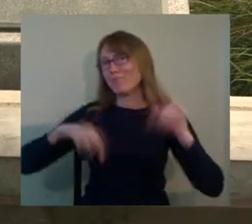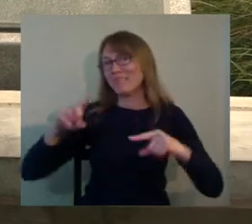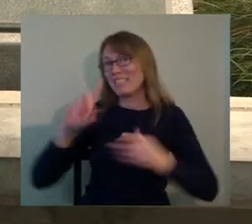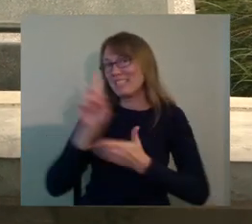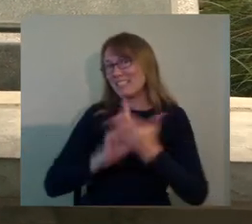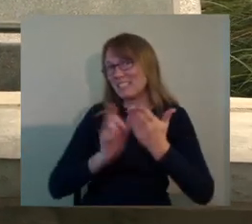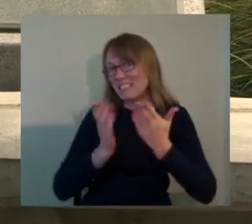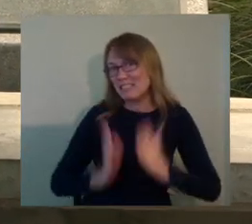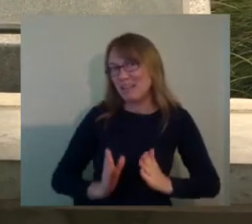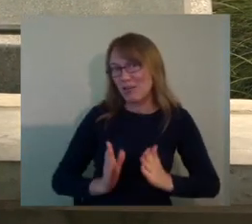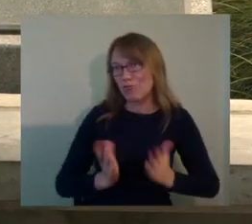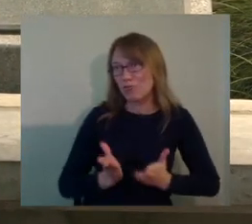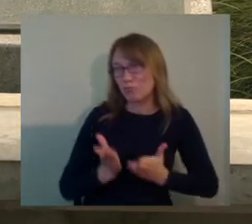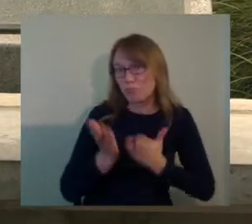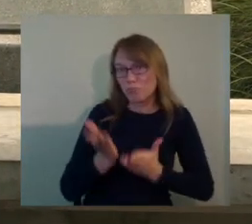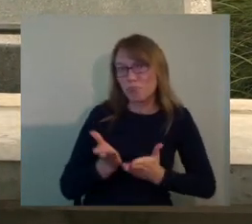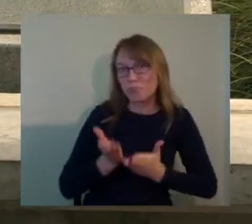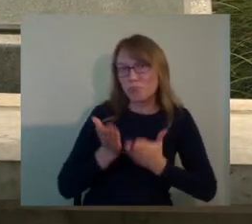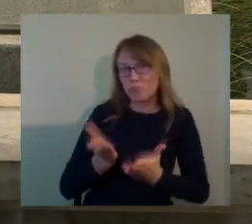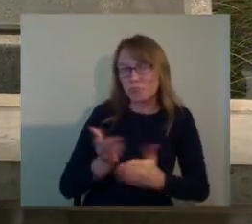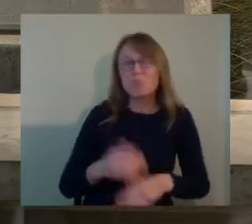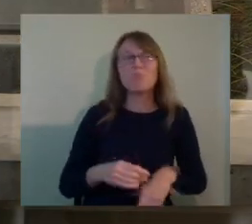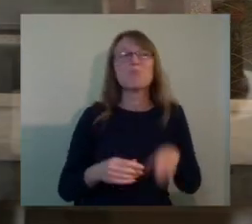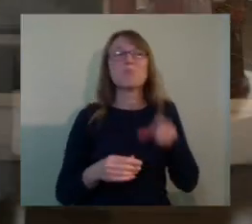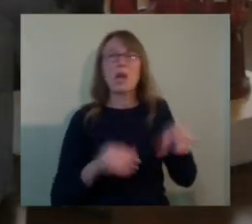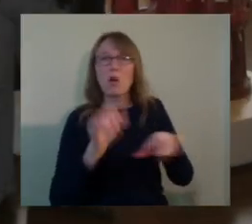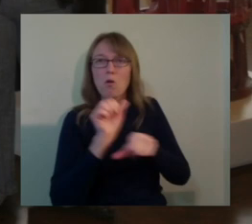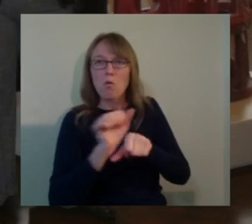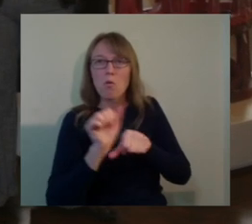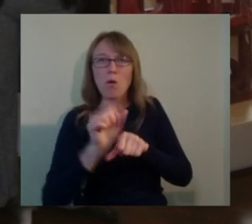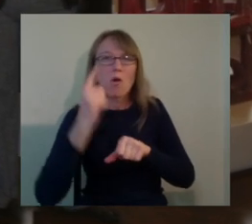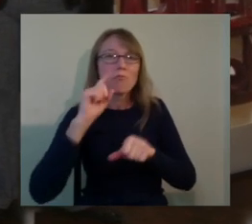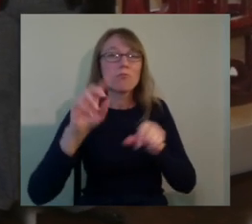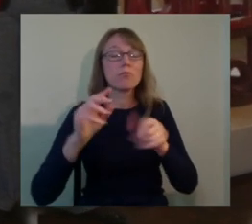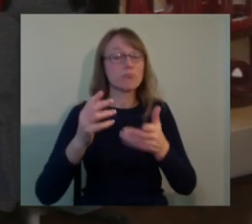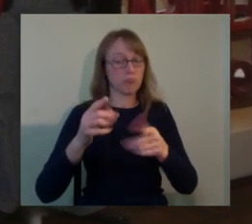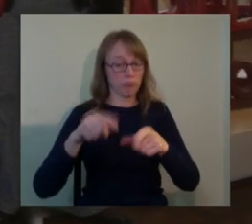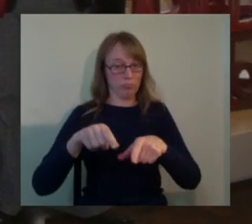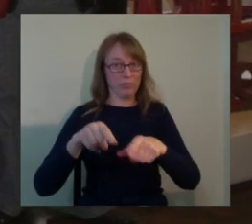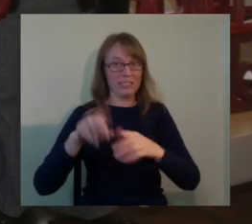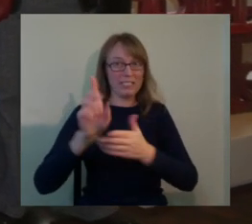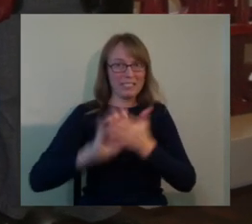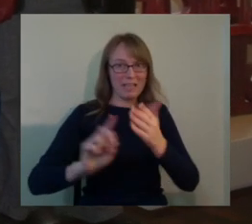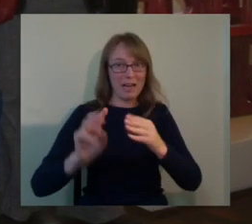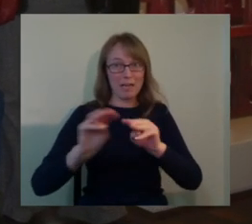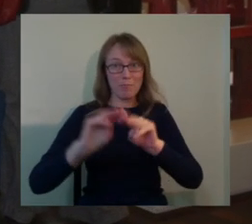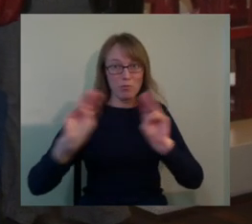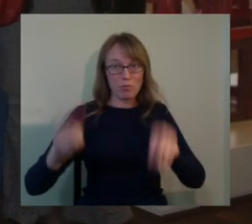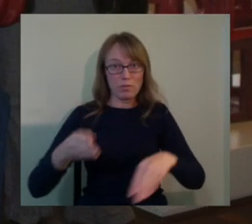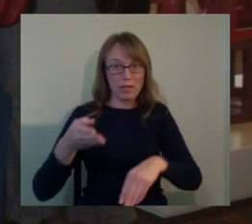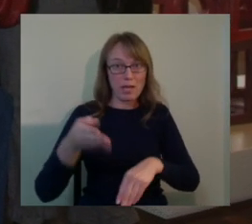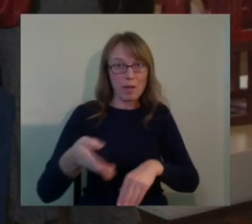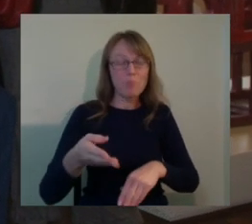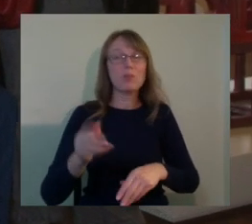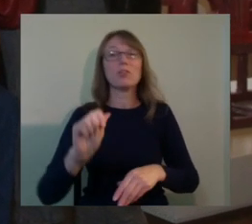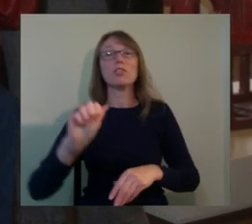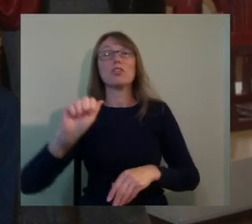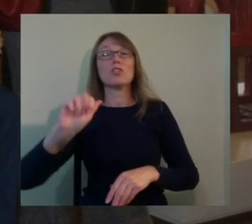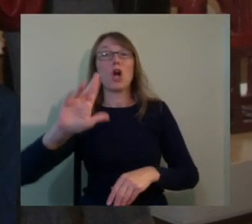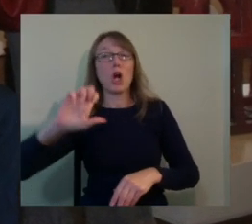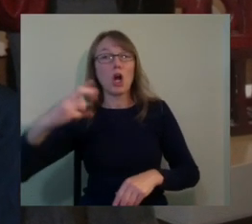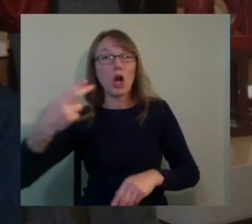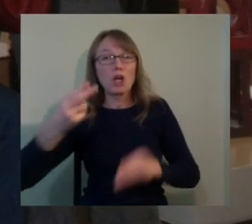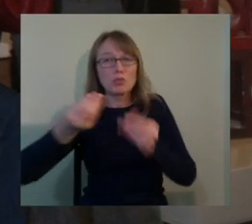museum and the arch grounds and the work that goes inside. When we first met, one of the first questions